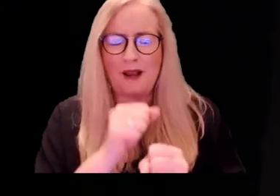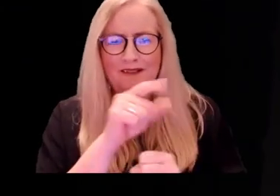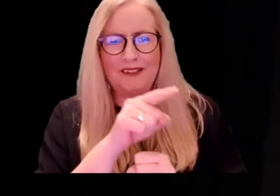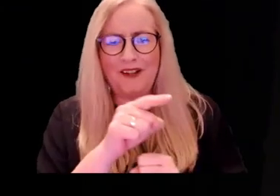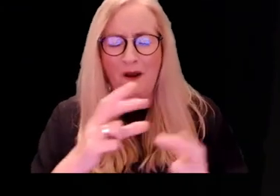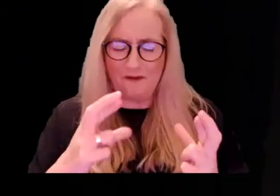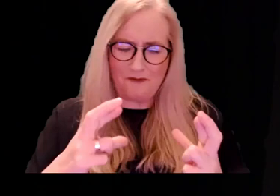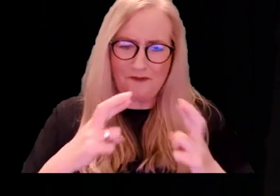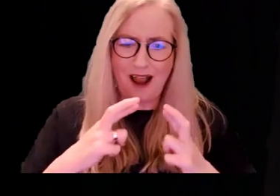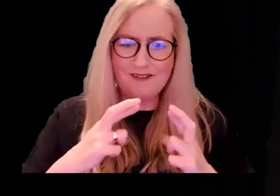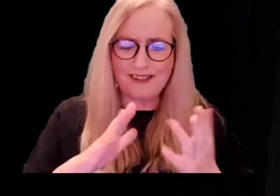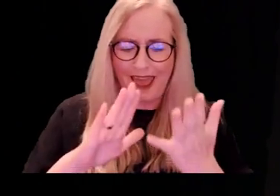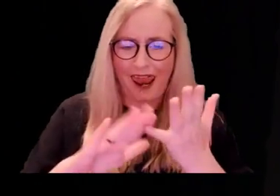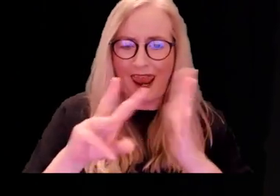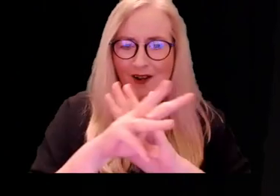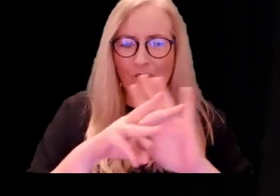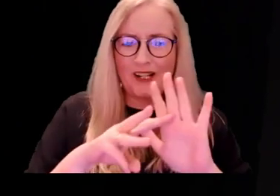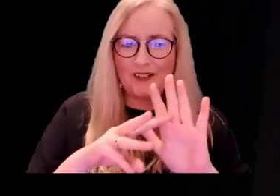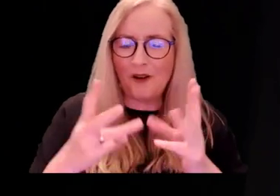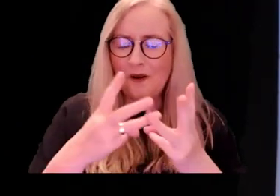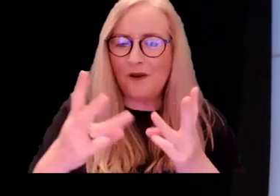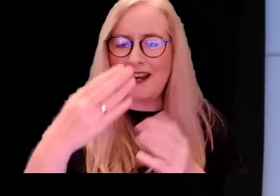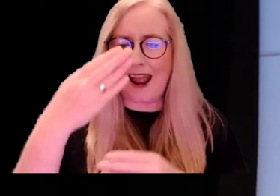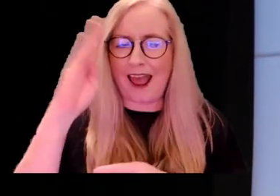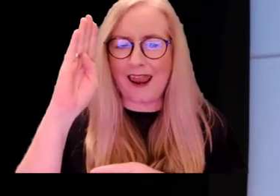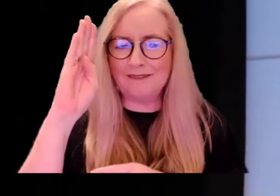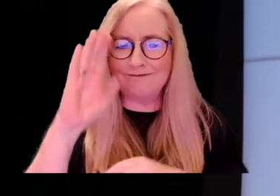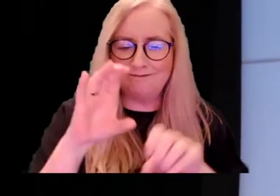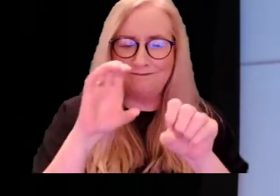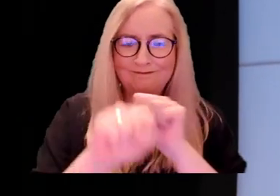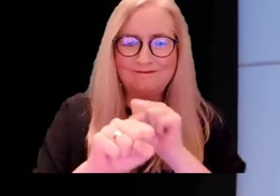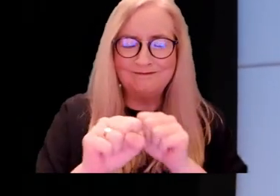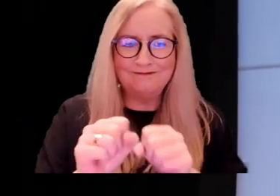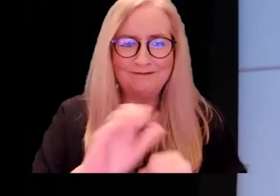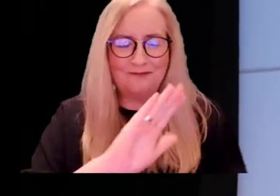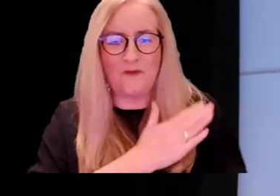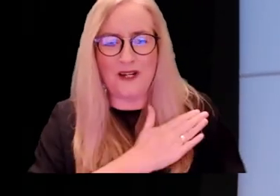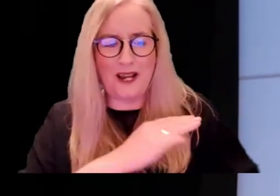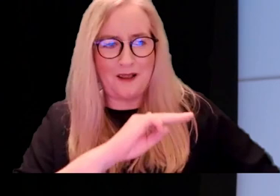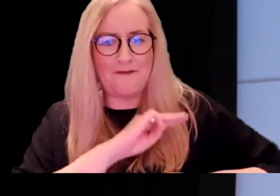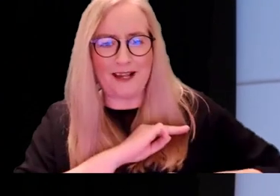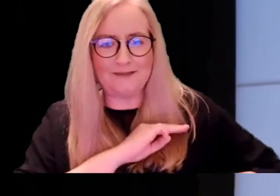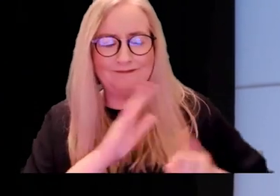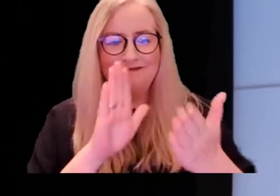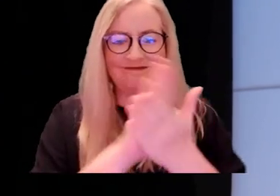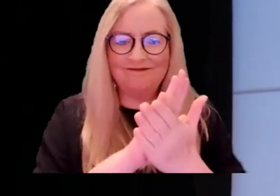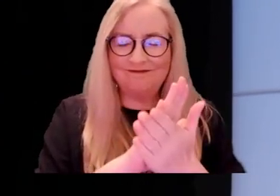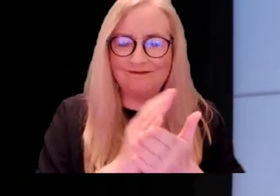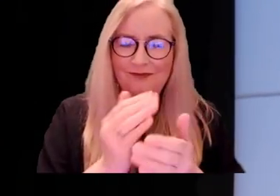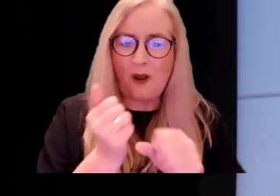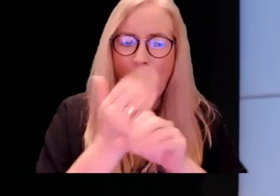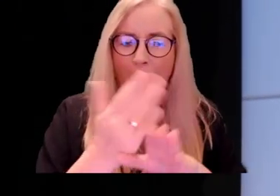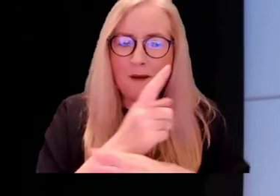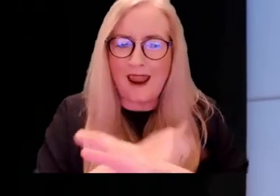proud he was last week when Ireland won the match with the